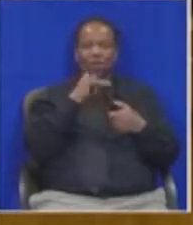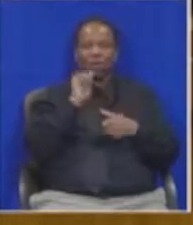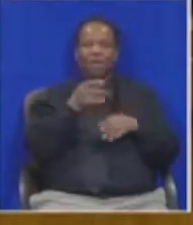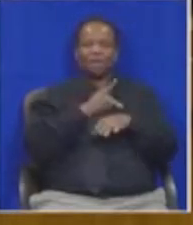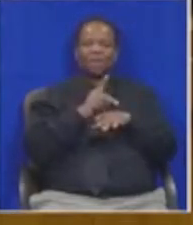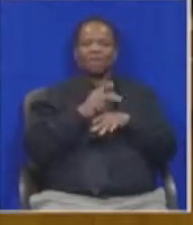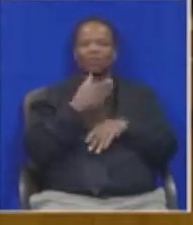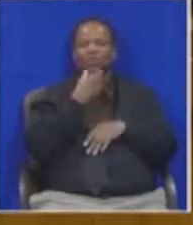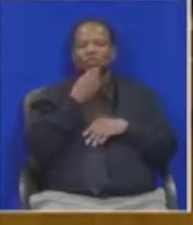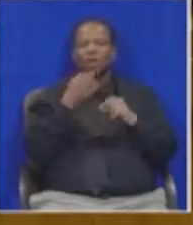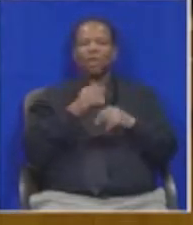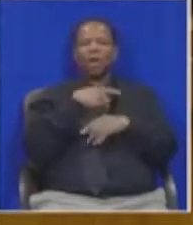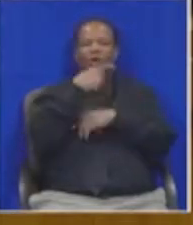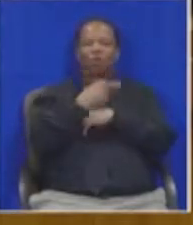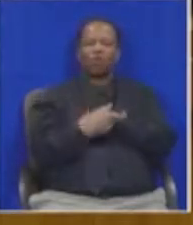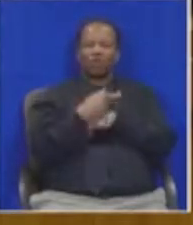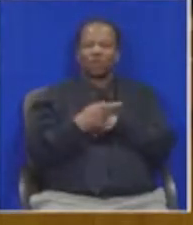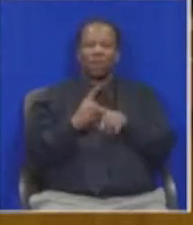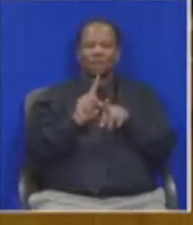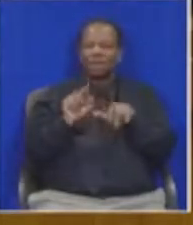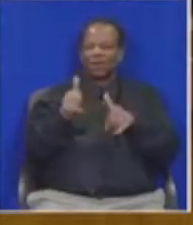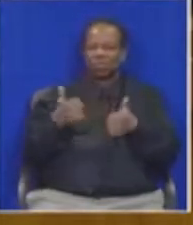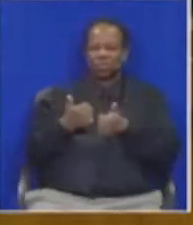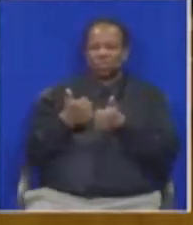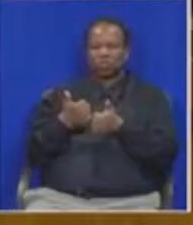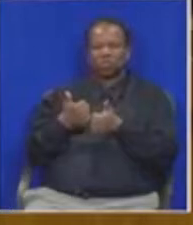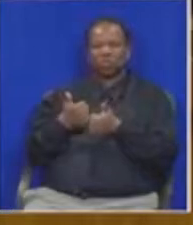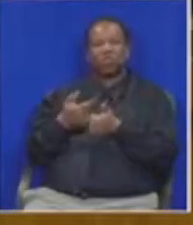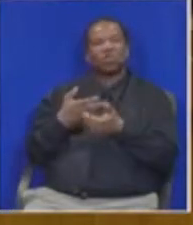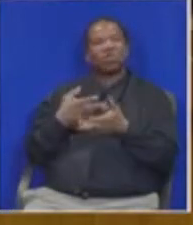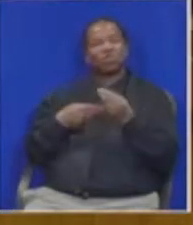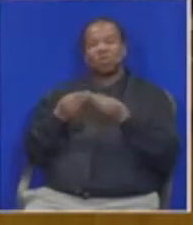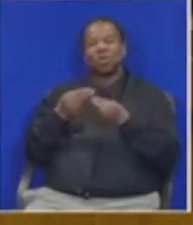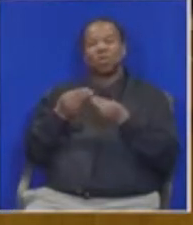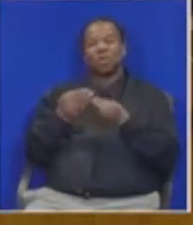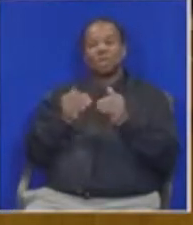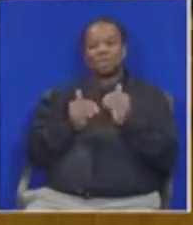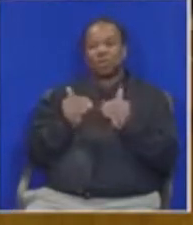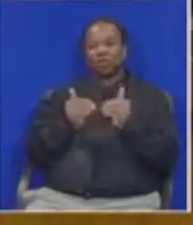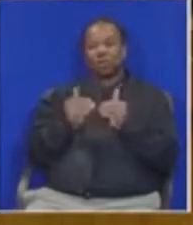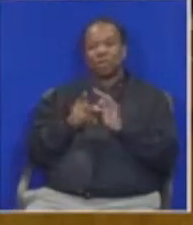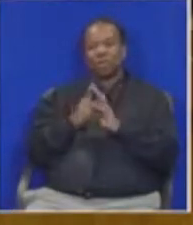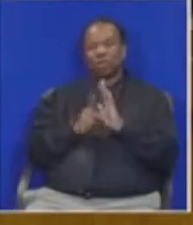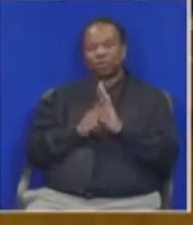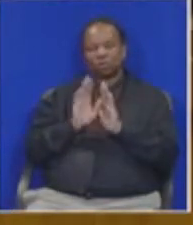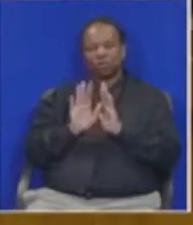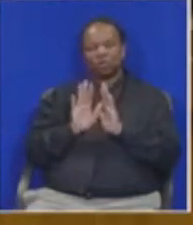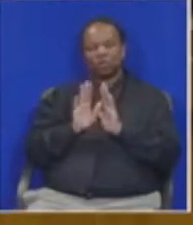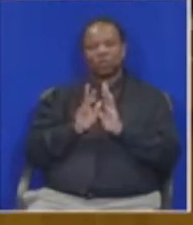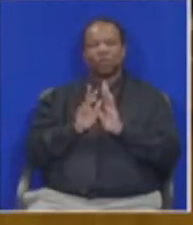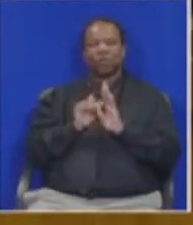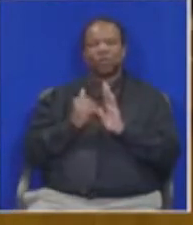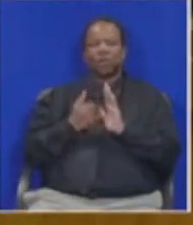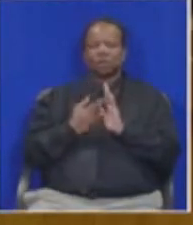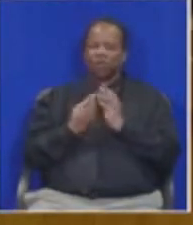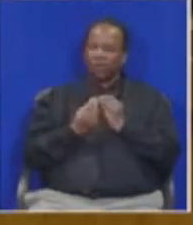than with effective economic and policy management. Policy and political uncertainty would appear, regrettably,